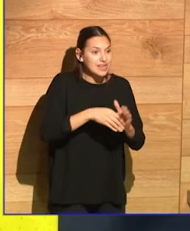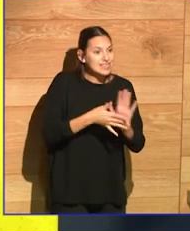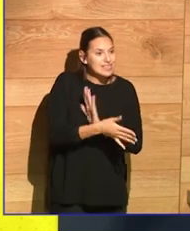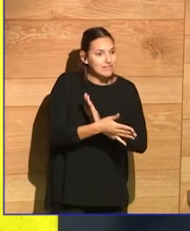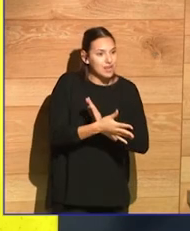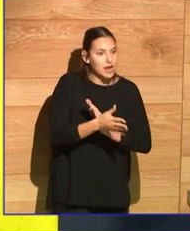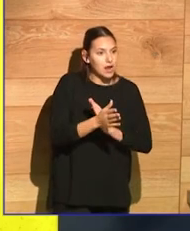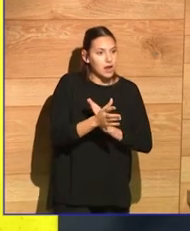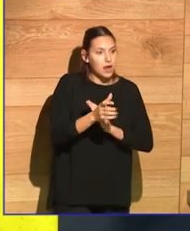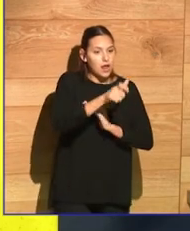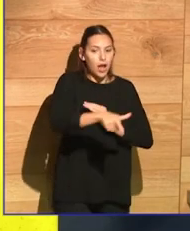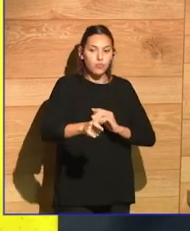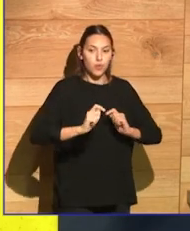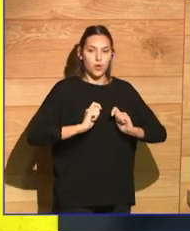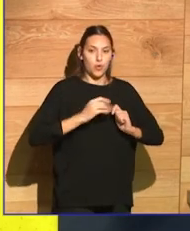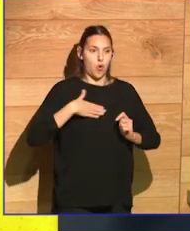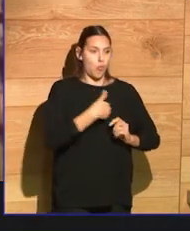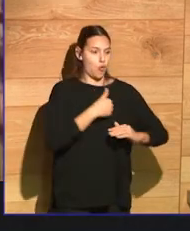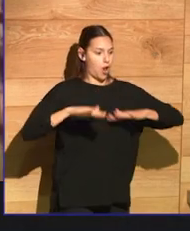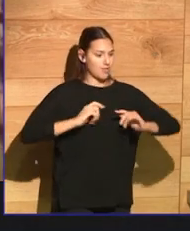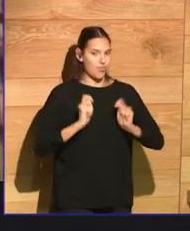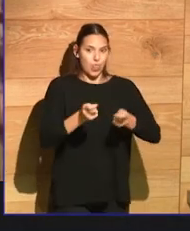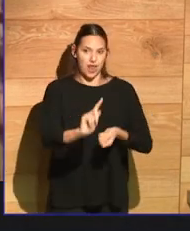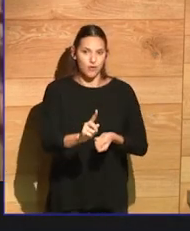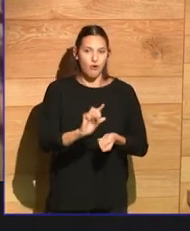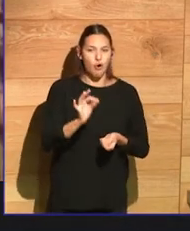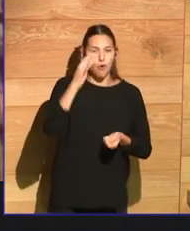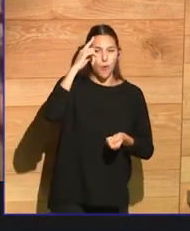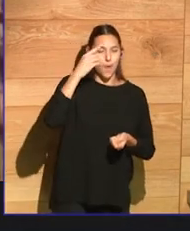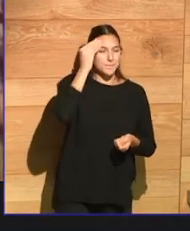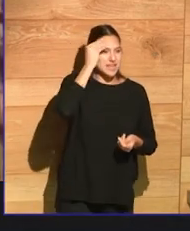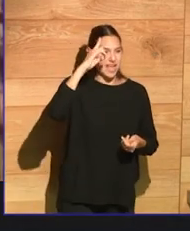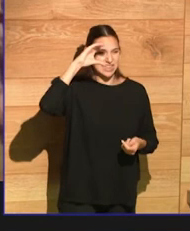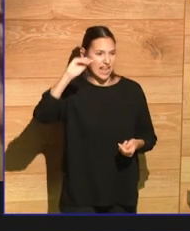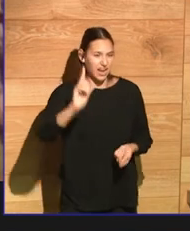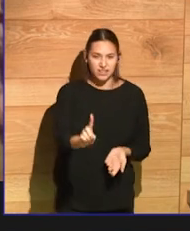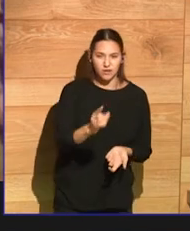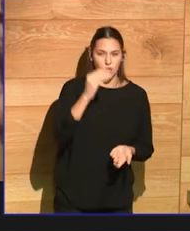Would you say that all these new media underestimate the reader?